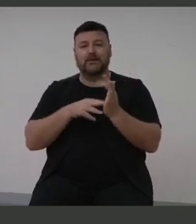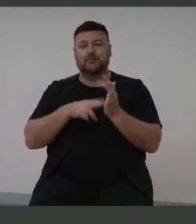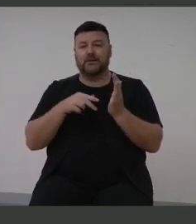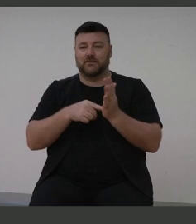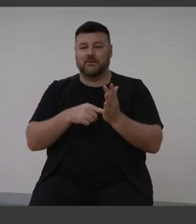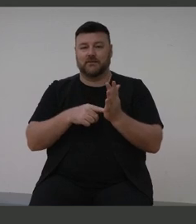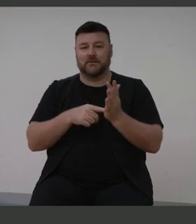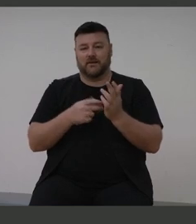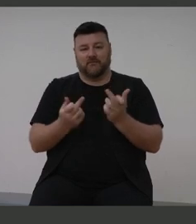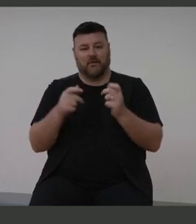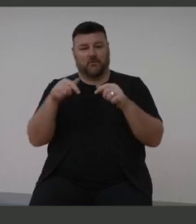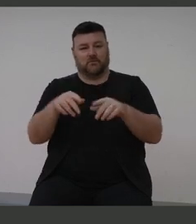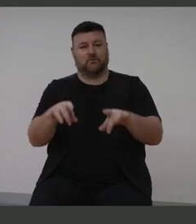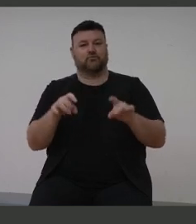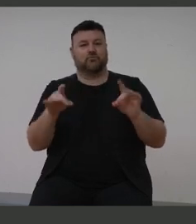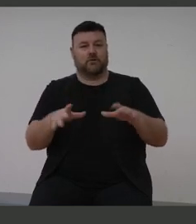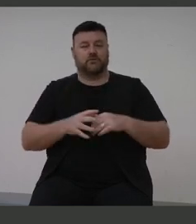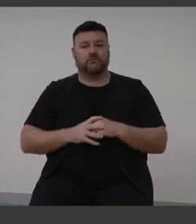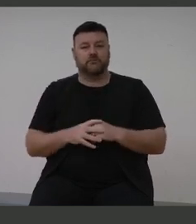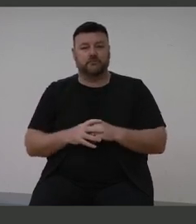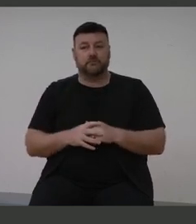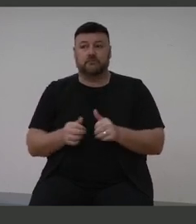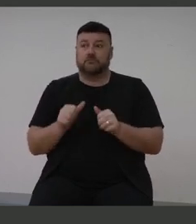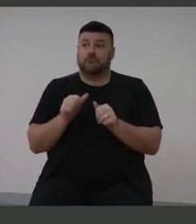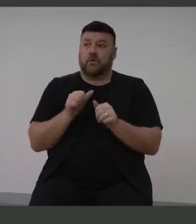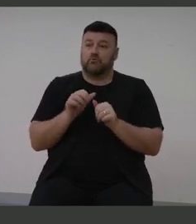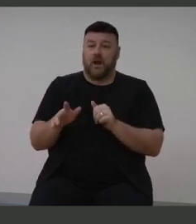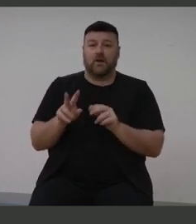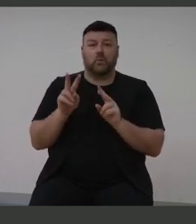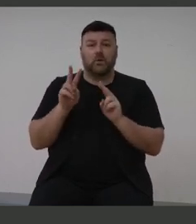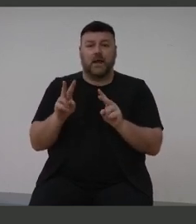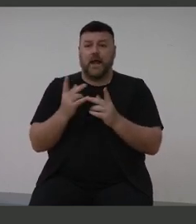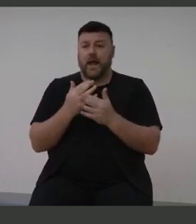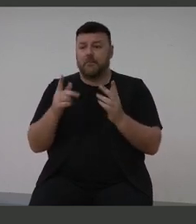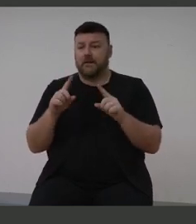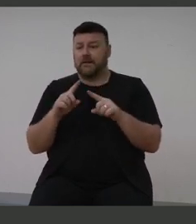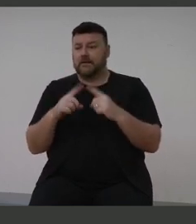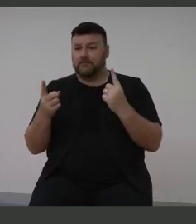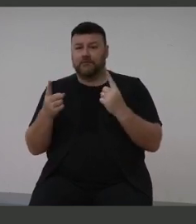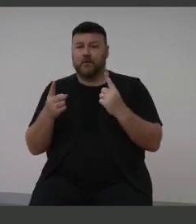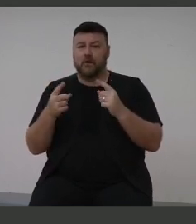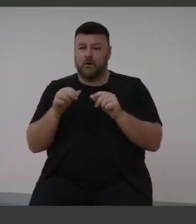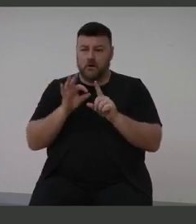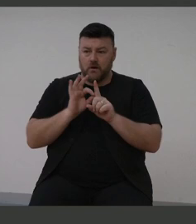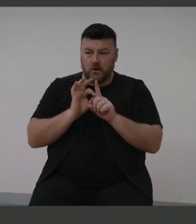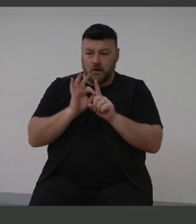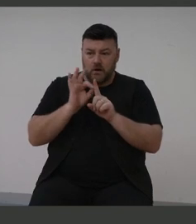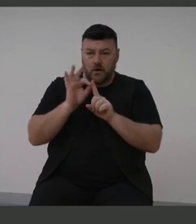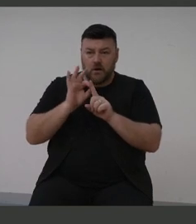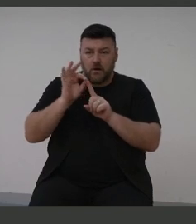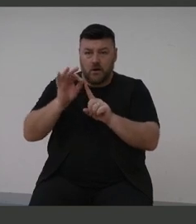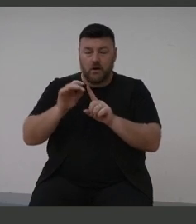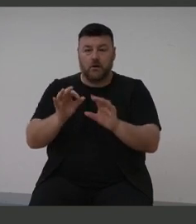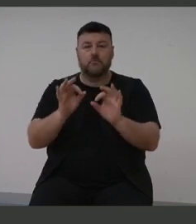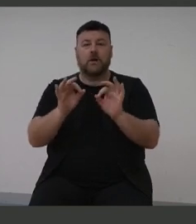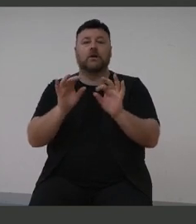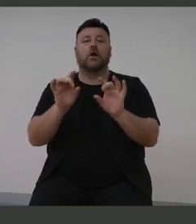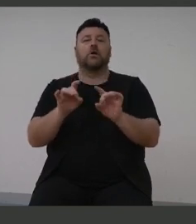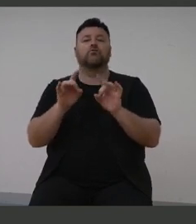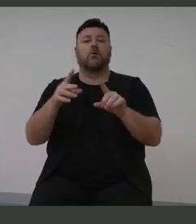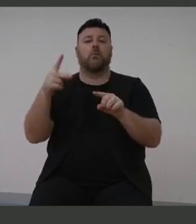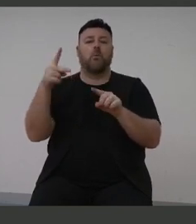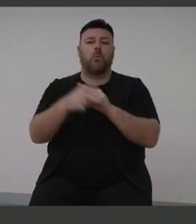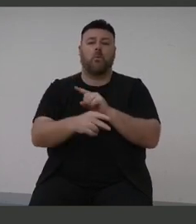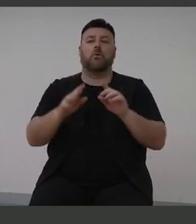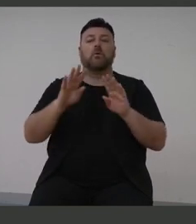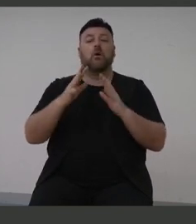It's great to see the steps being taken in the hearing sector, especially the Australian launch of the World Health